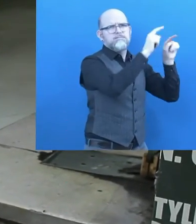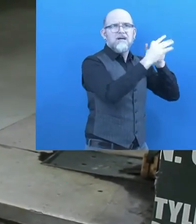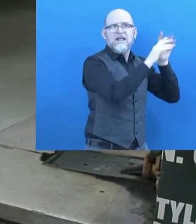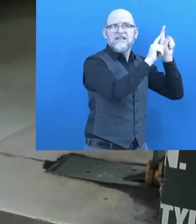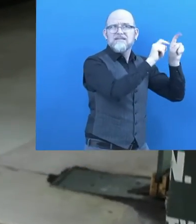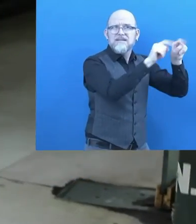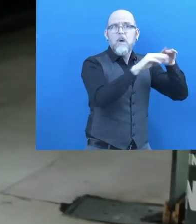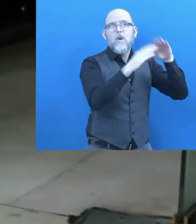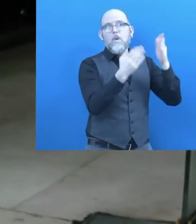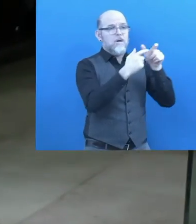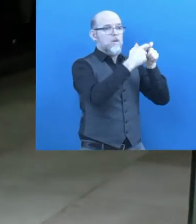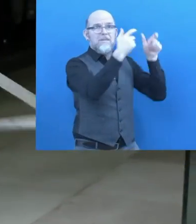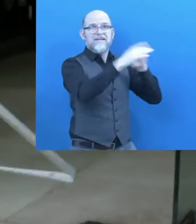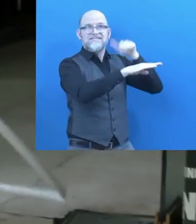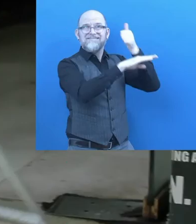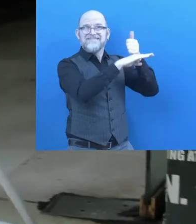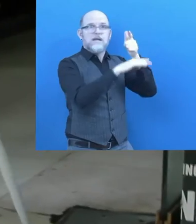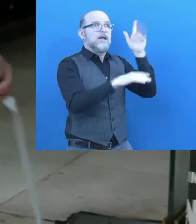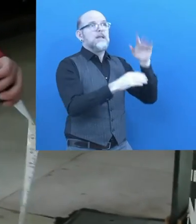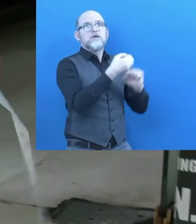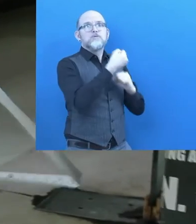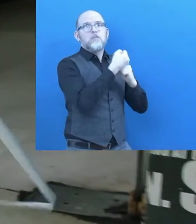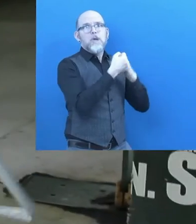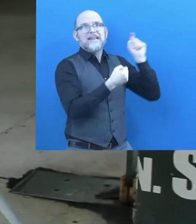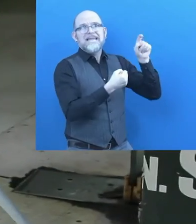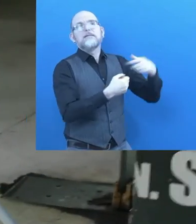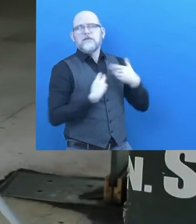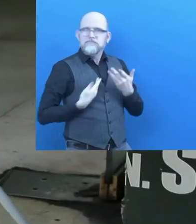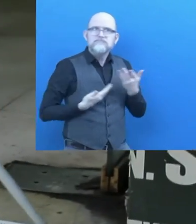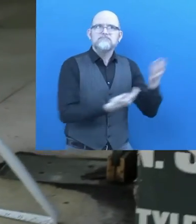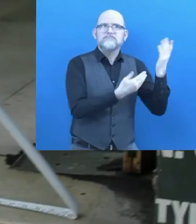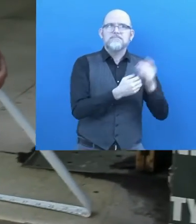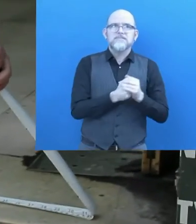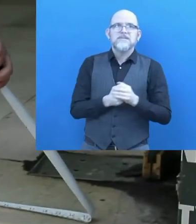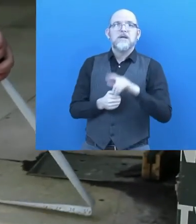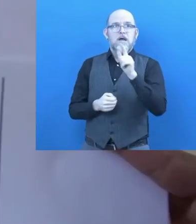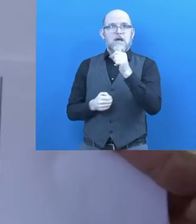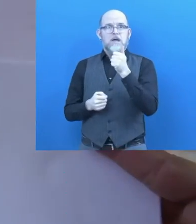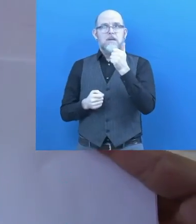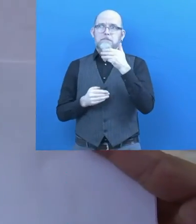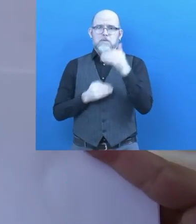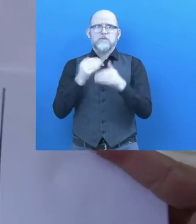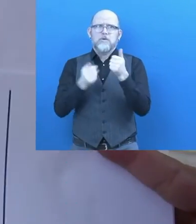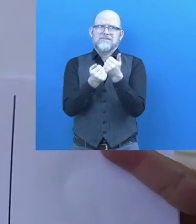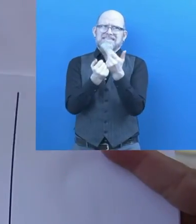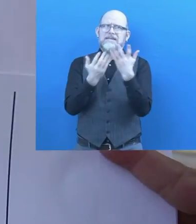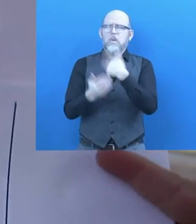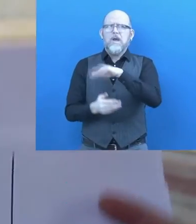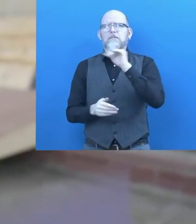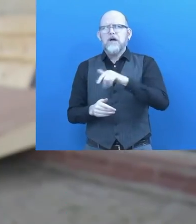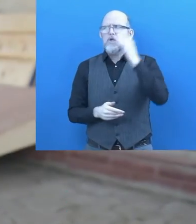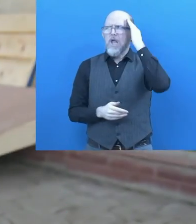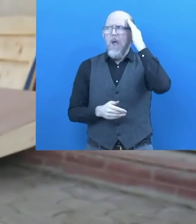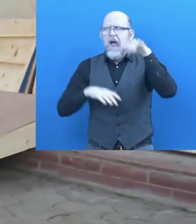more accessible and we have hundreds of companies who require our support. And there are so much details about the recruitment process that